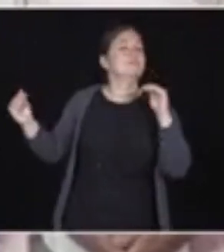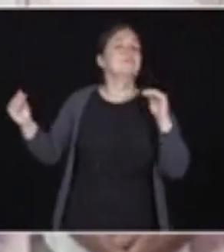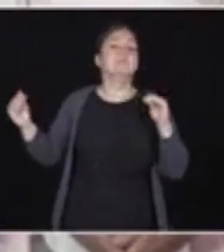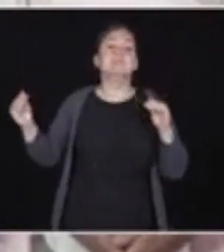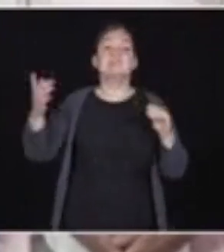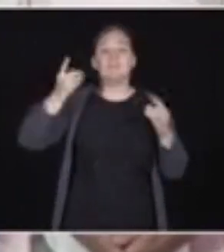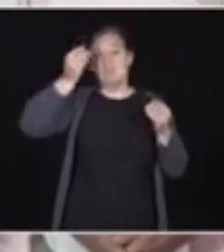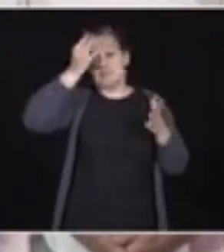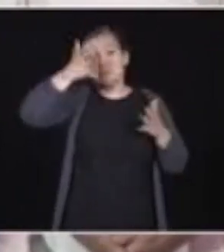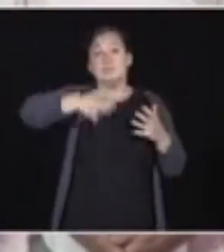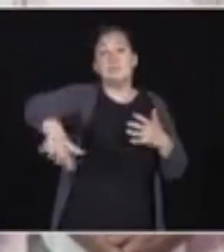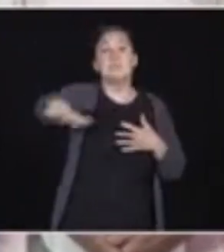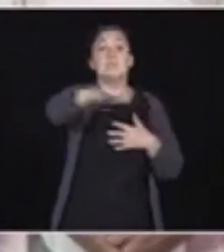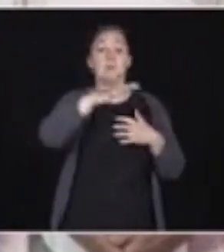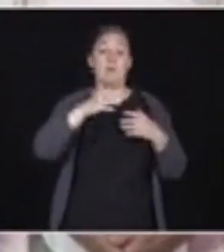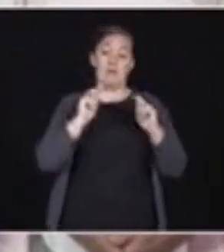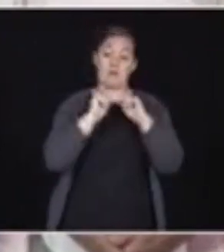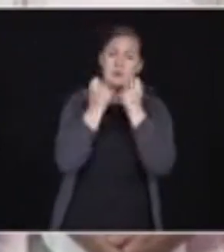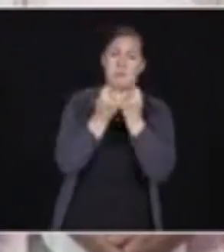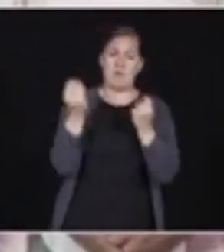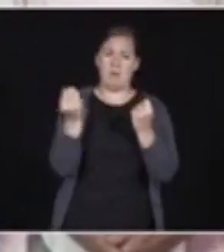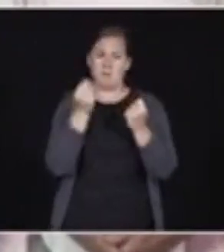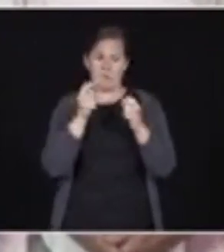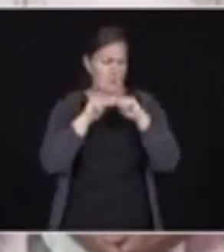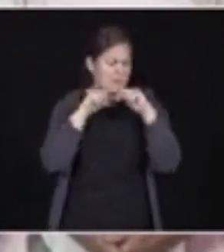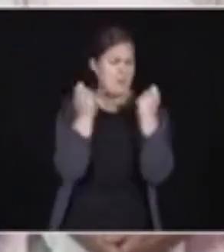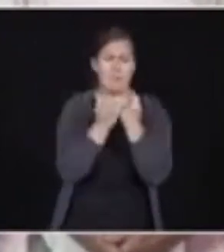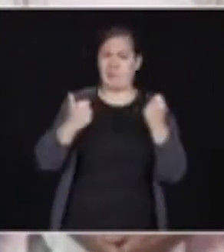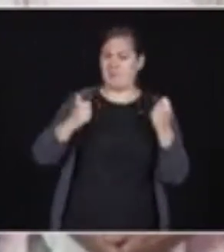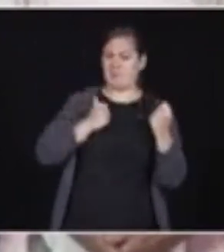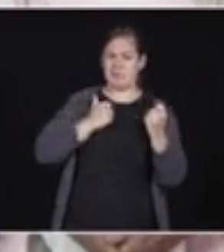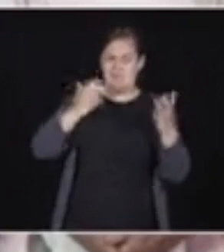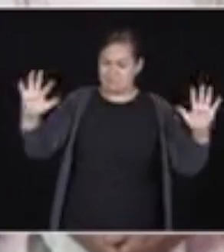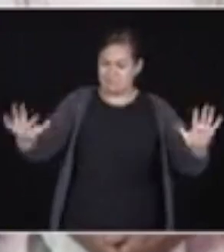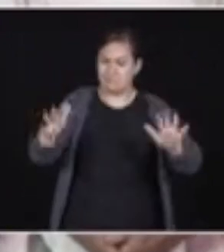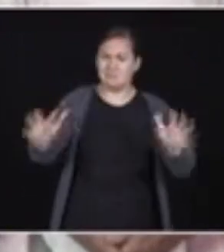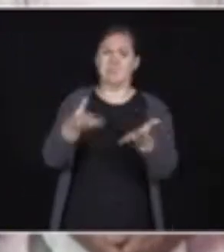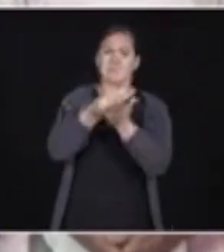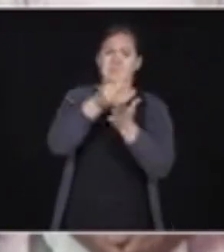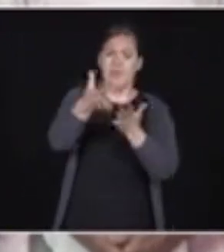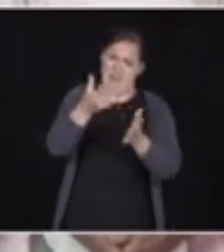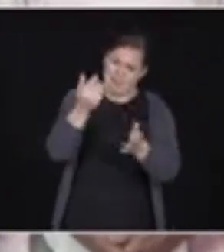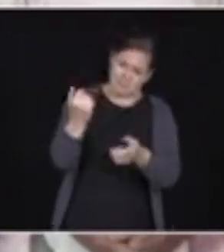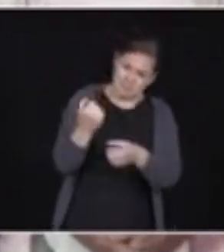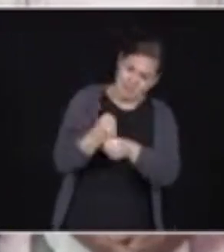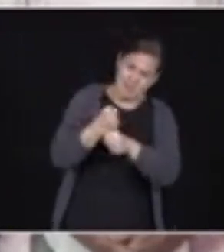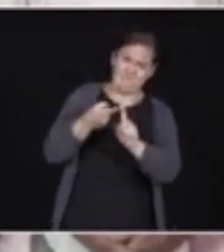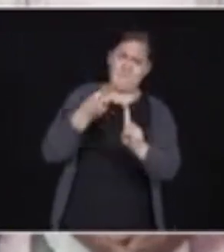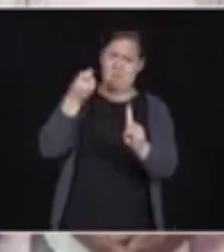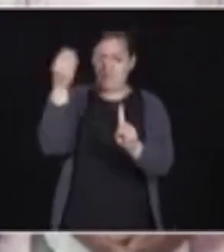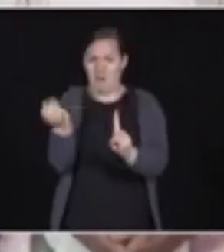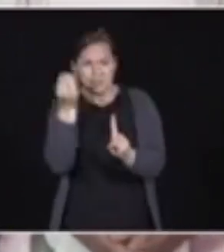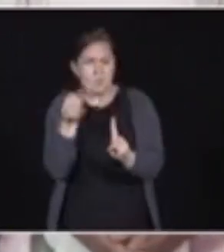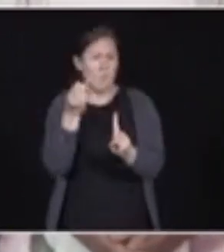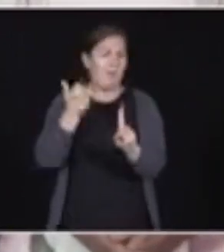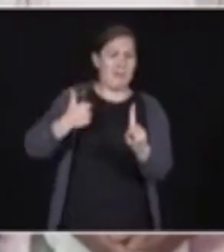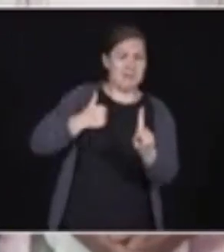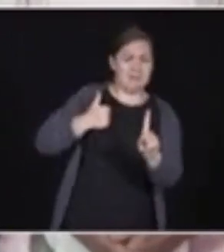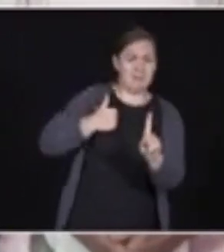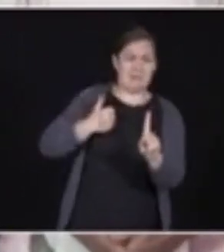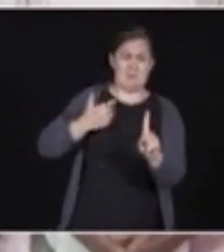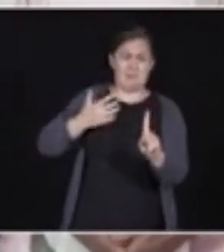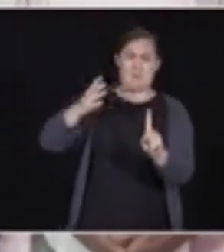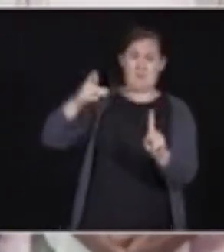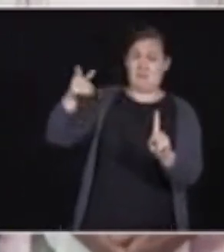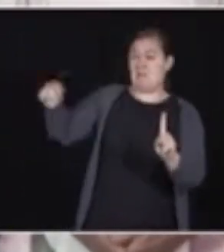Ontario, are Canada. Get out there and buy Ontario-made products. We will kick their butts all over the place. $17 billion,